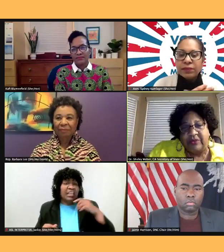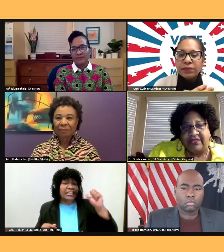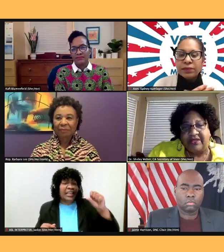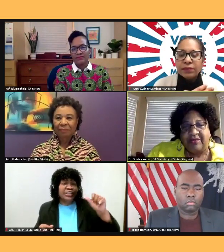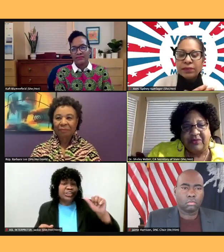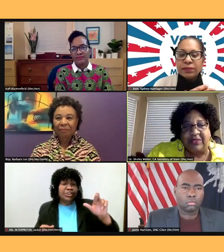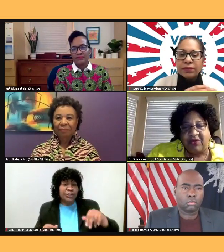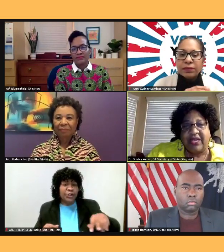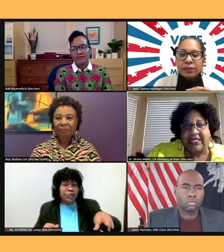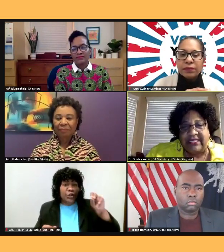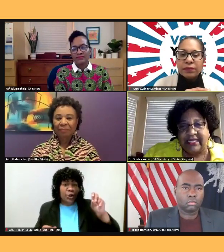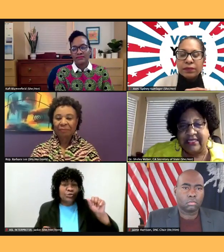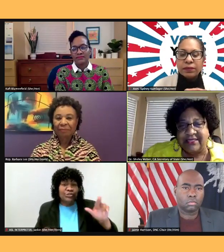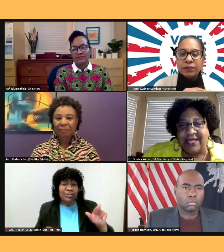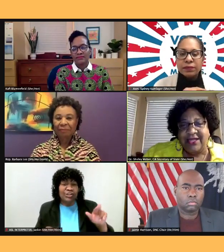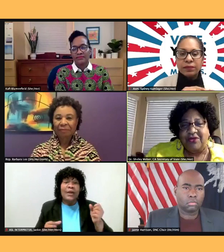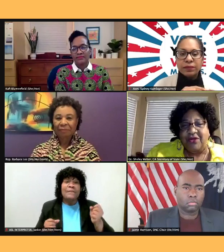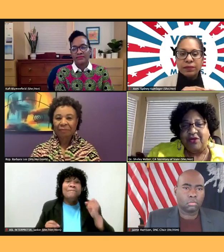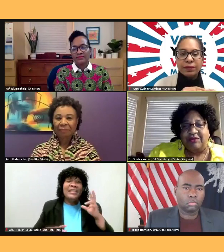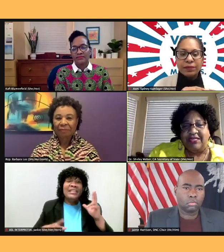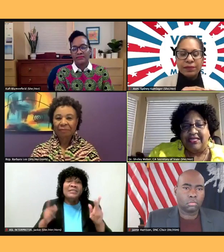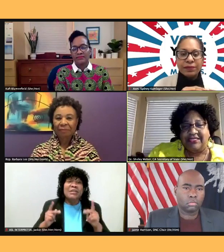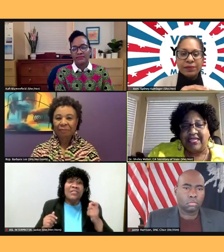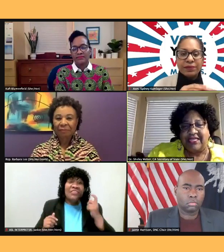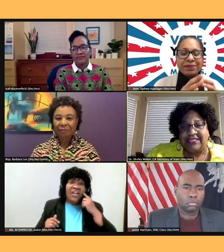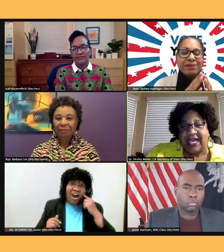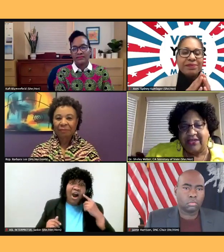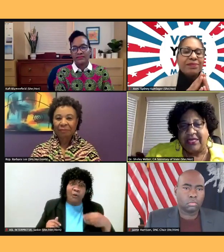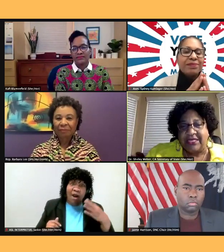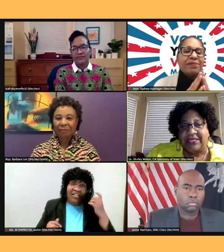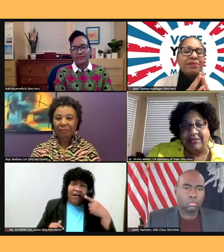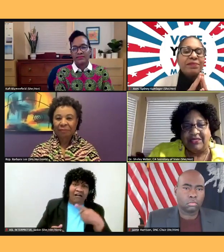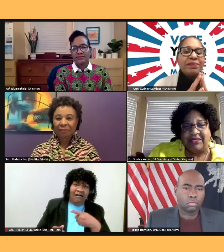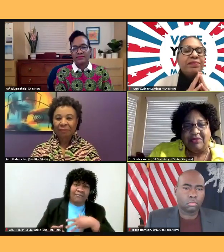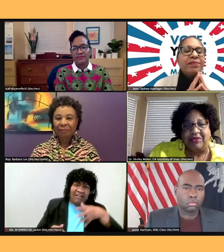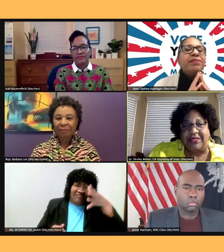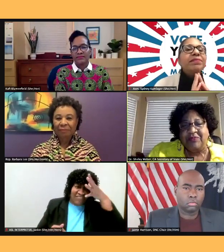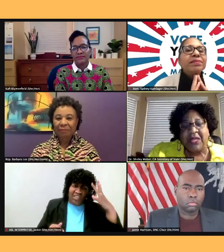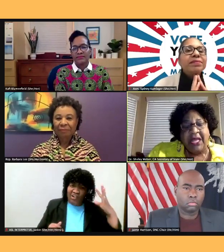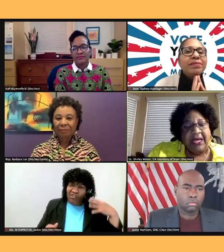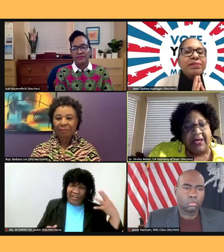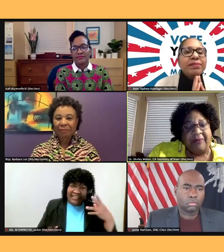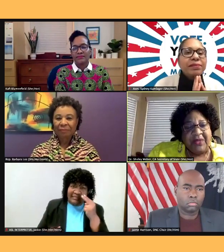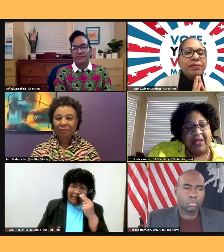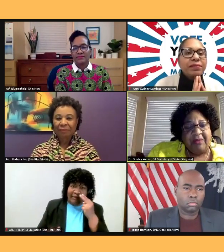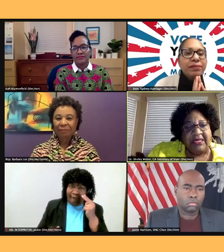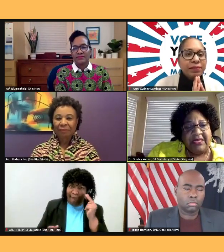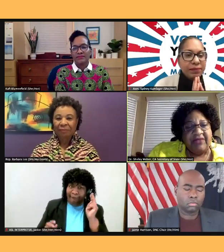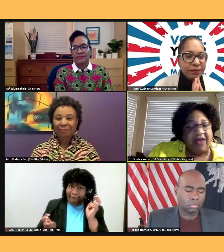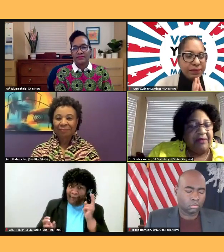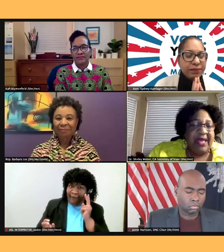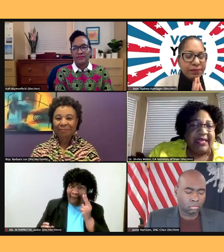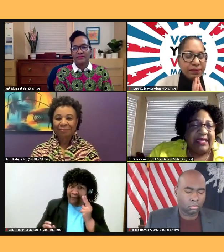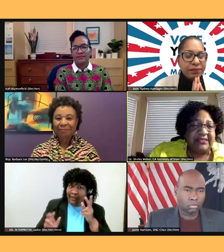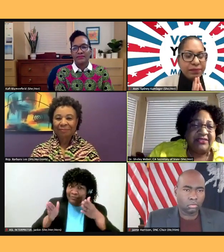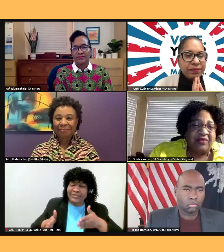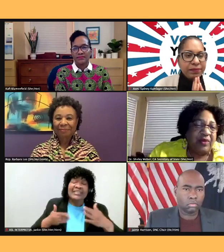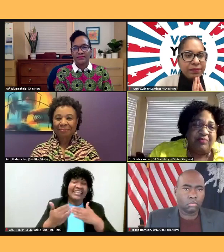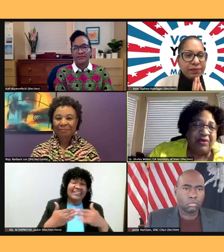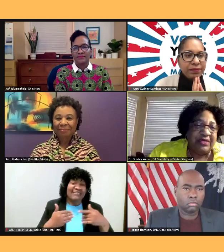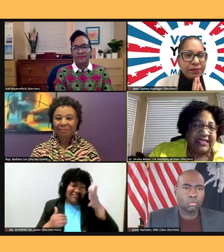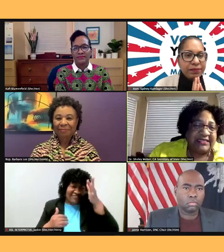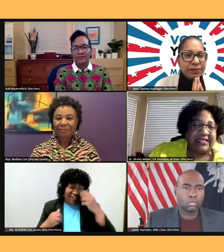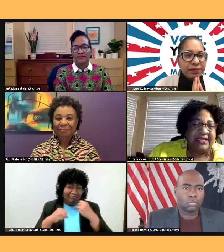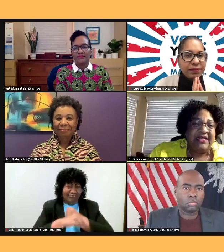of them crazy ends and they just kind of tolerated him in the community. Um, but he fought back. And so at one point, I guess he'd had